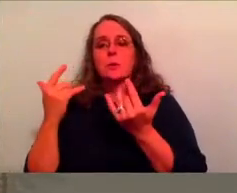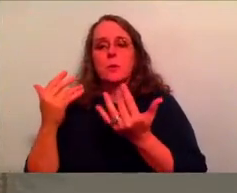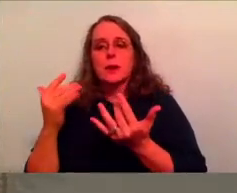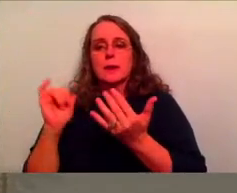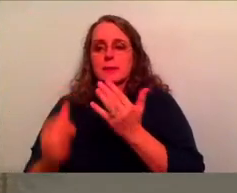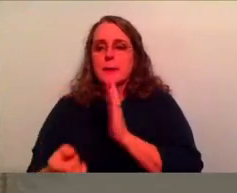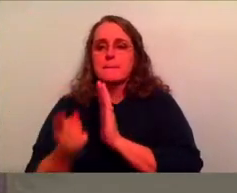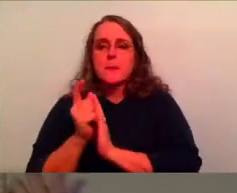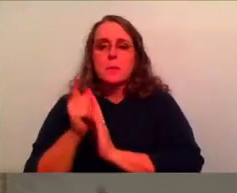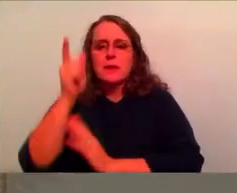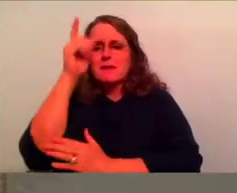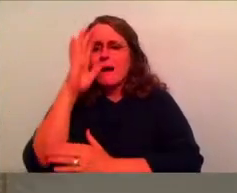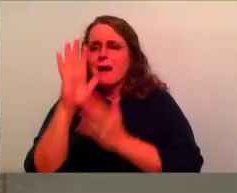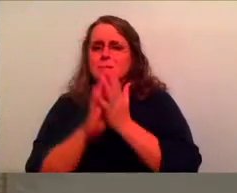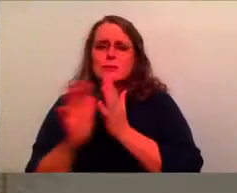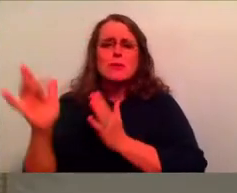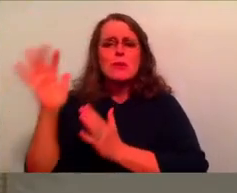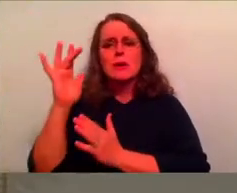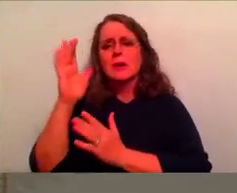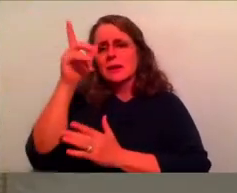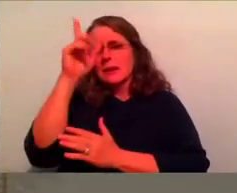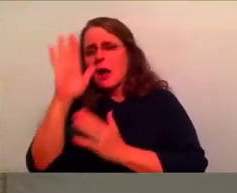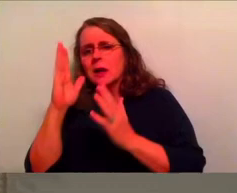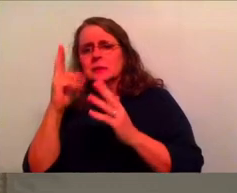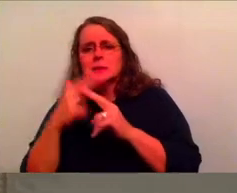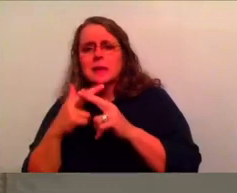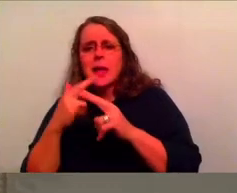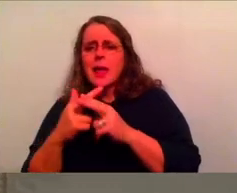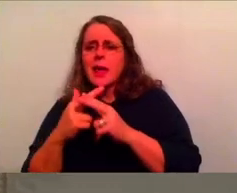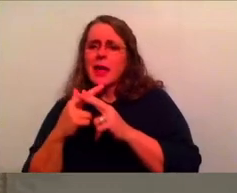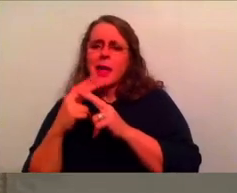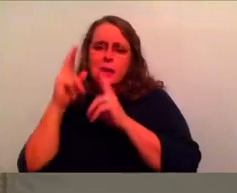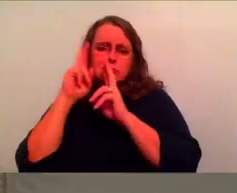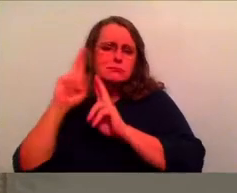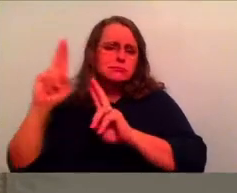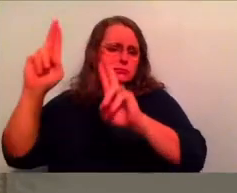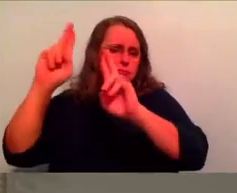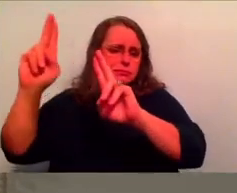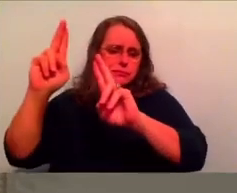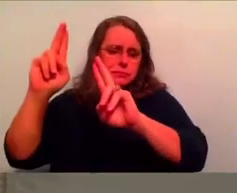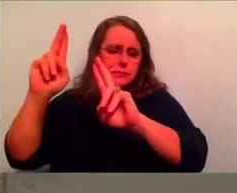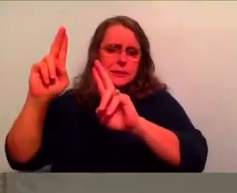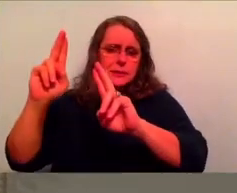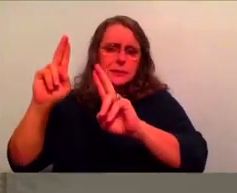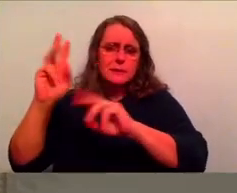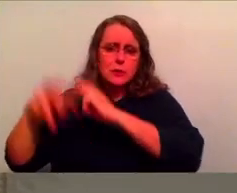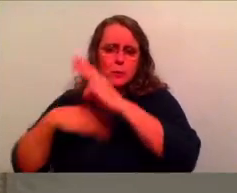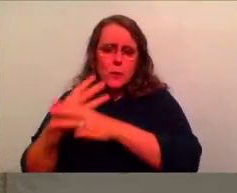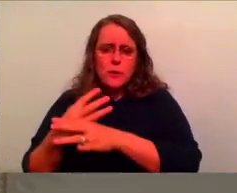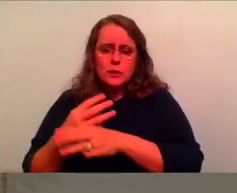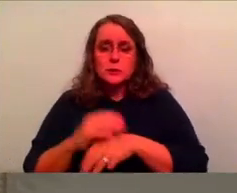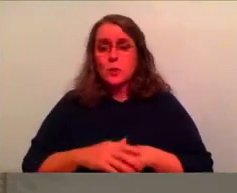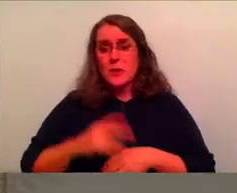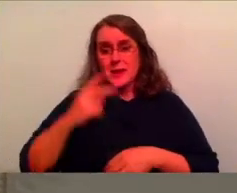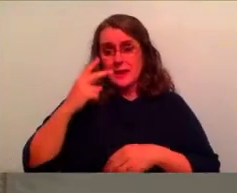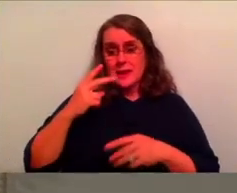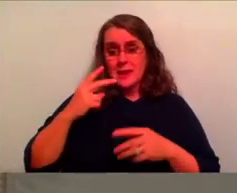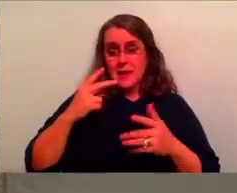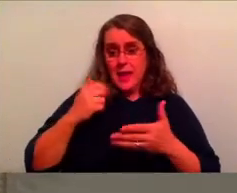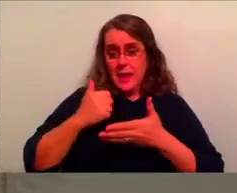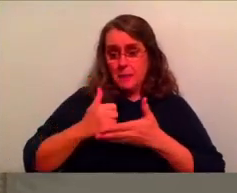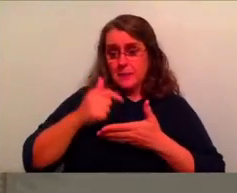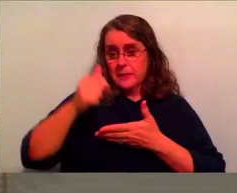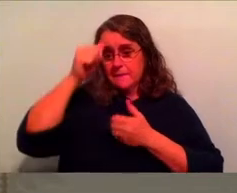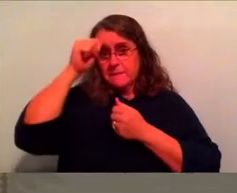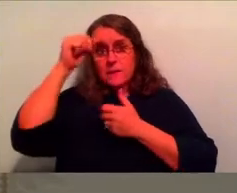God's glory, God's name being lifted high and shared throughout the world. And so Jesus does this. We see this where, where he brings the father joy. Um, and